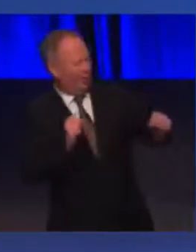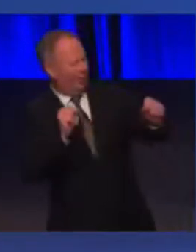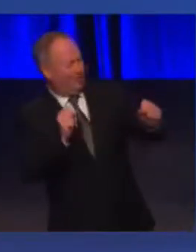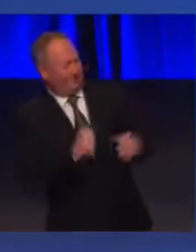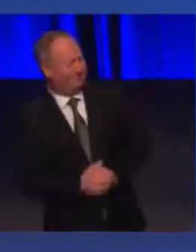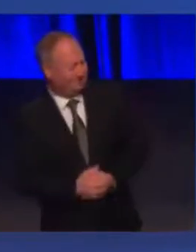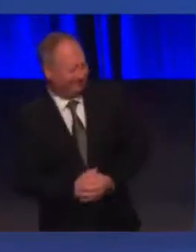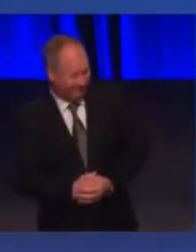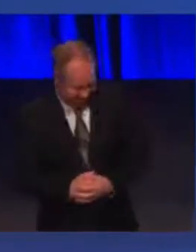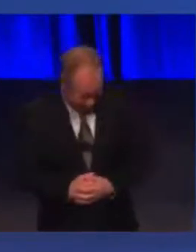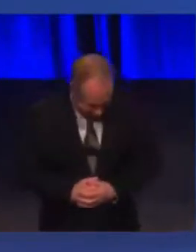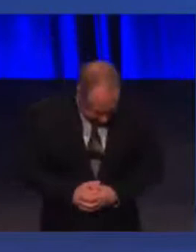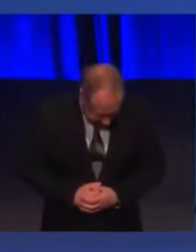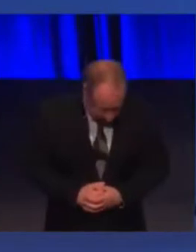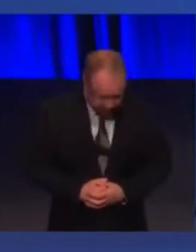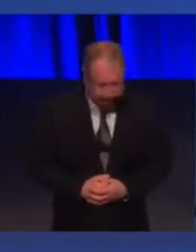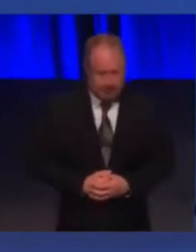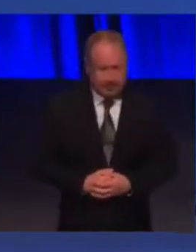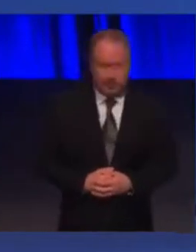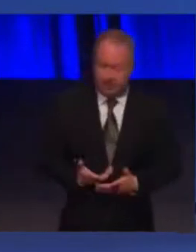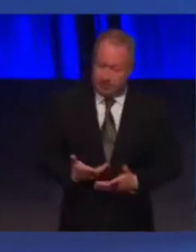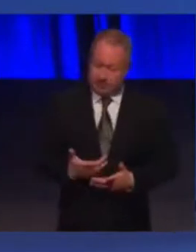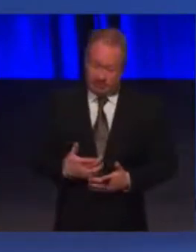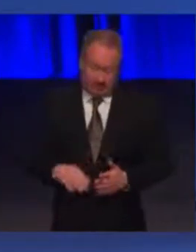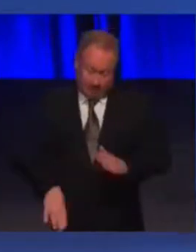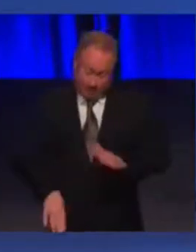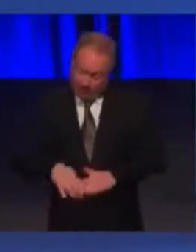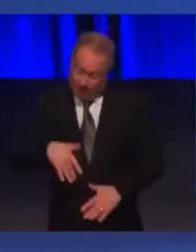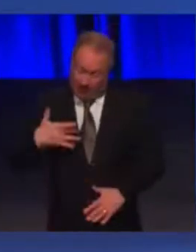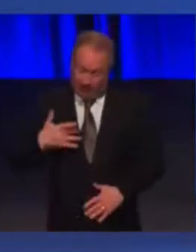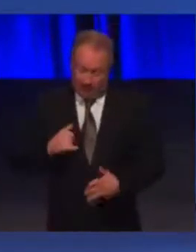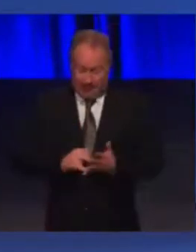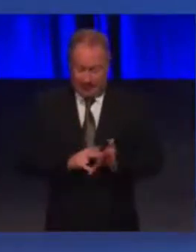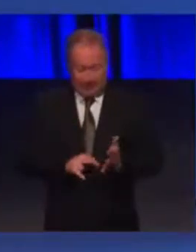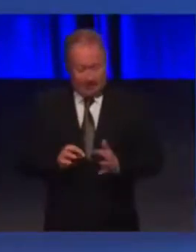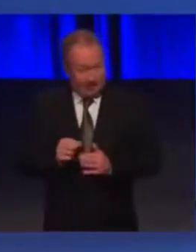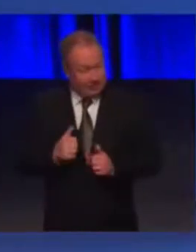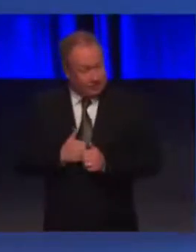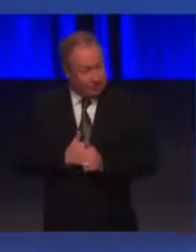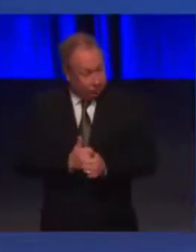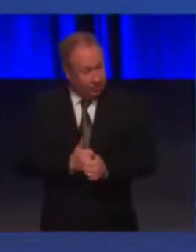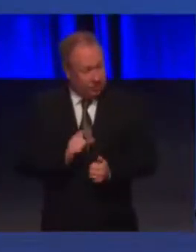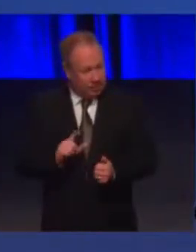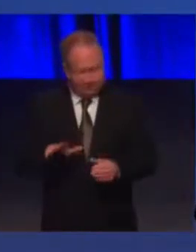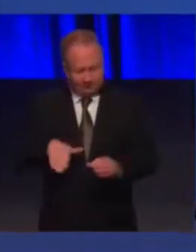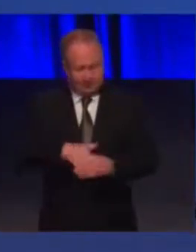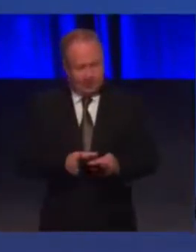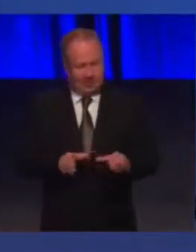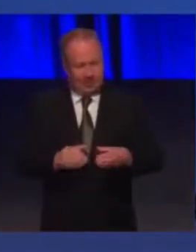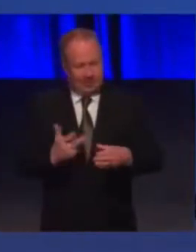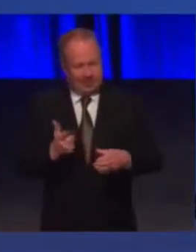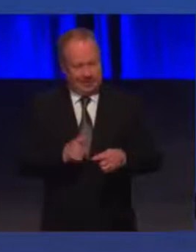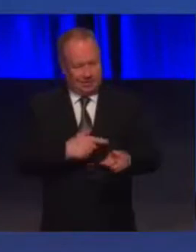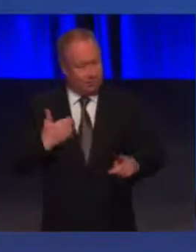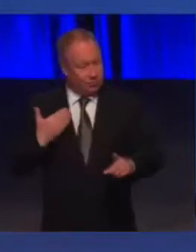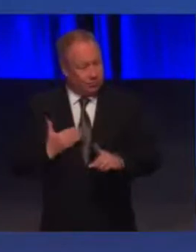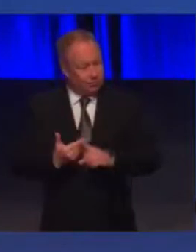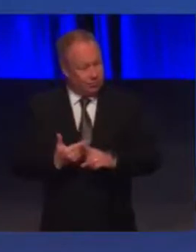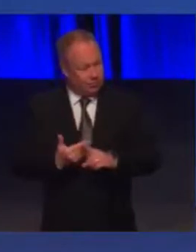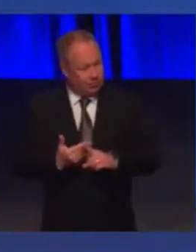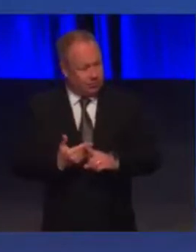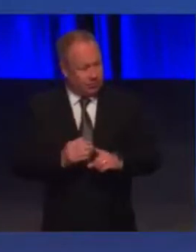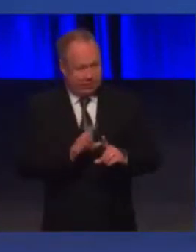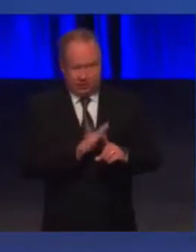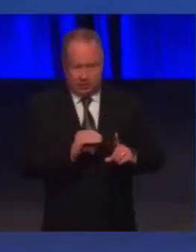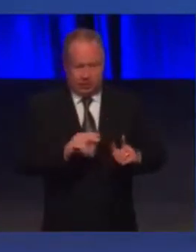despite being a lifelong SNP supporter, I only joined our party about eight years or so ago when I realised what the Tories had